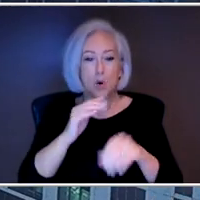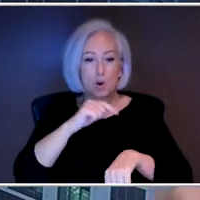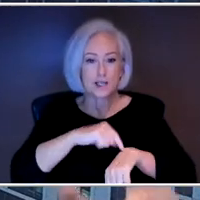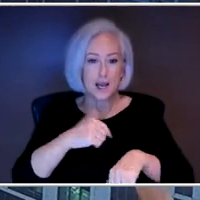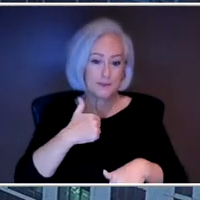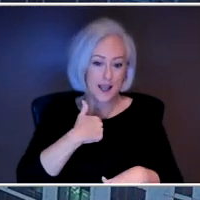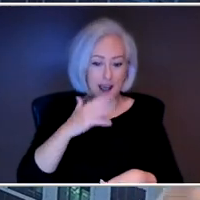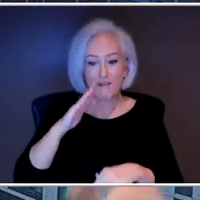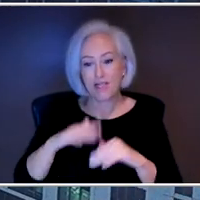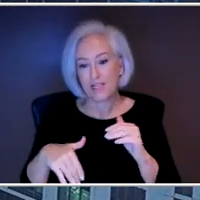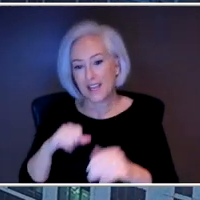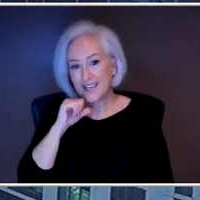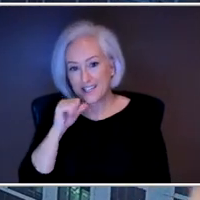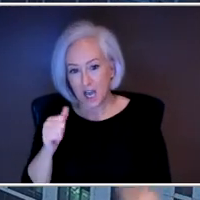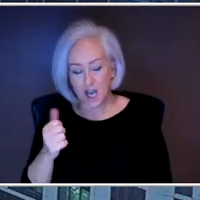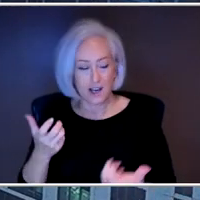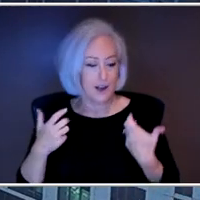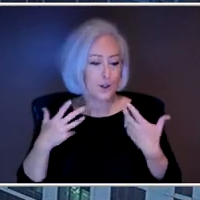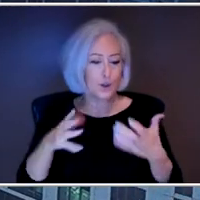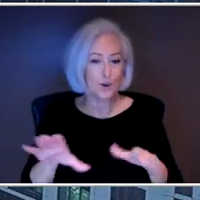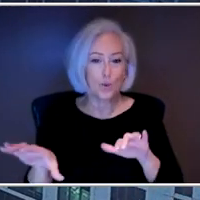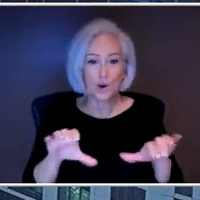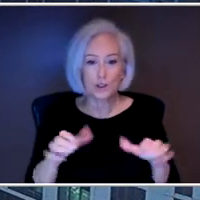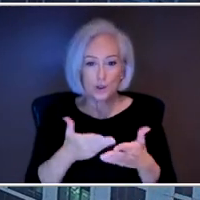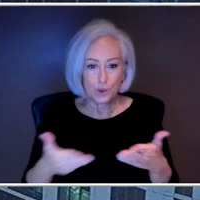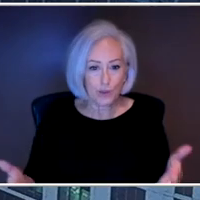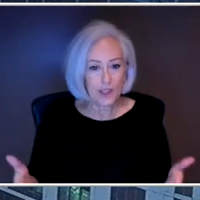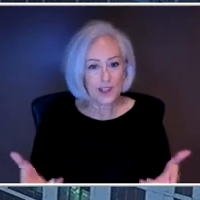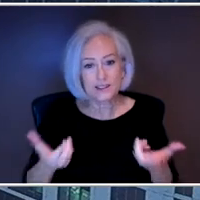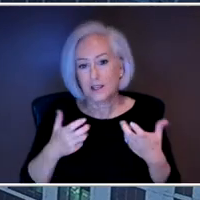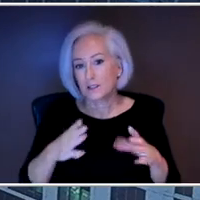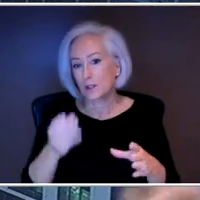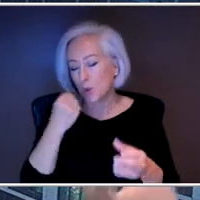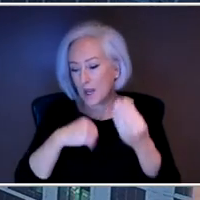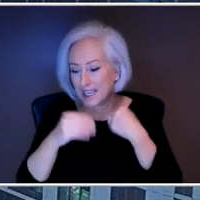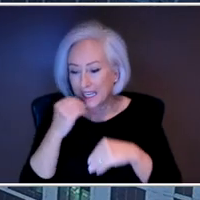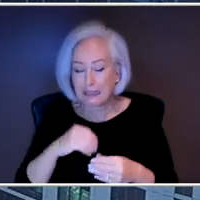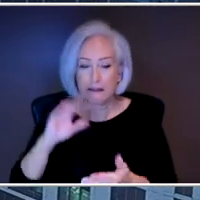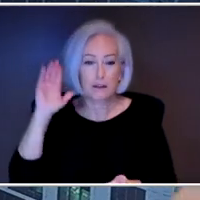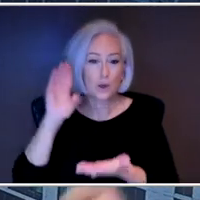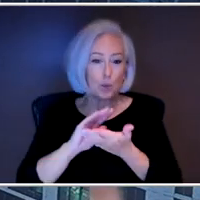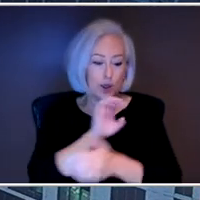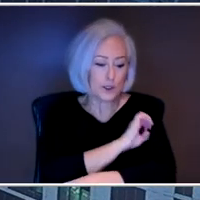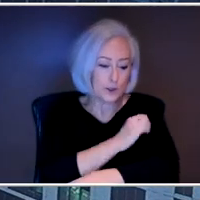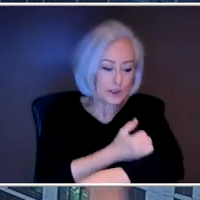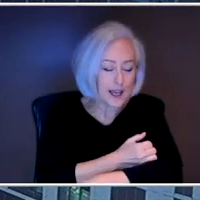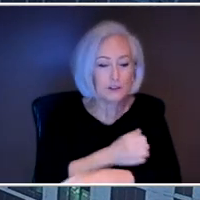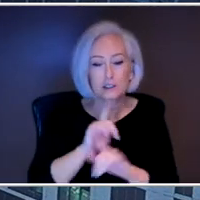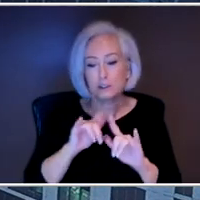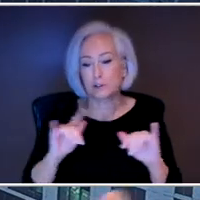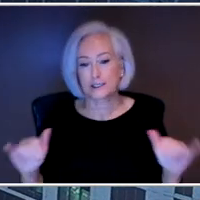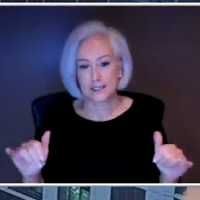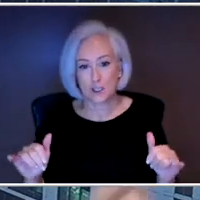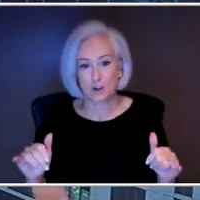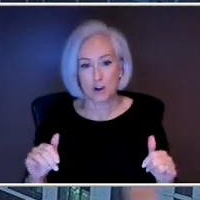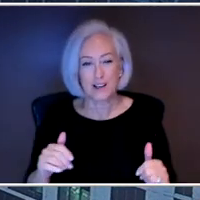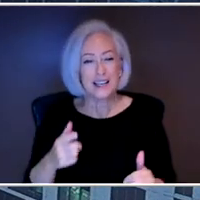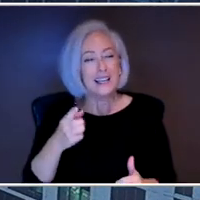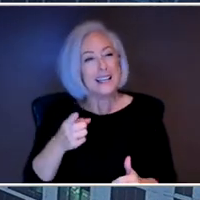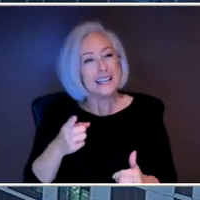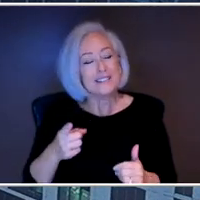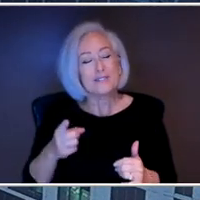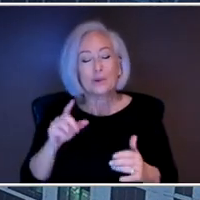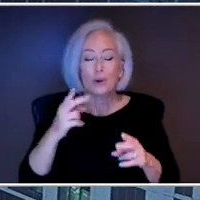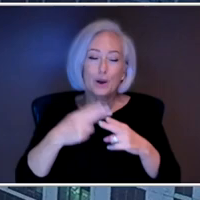along with changes in your sleep, appetite, energy level, all of that. Where if you're having just a seasonal pattern, maybe you're just having a day or two here or there, kind of weather